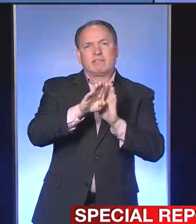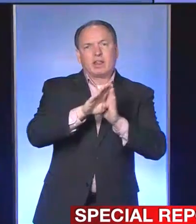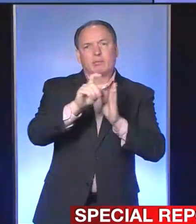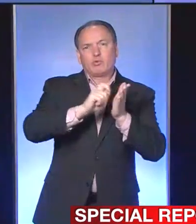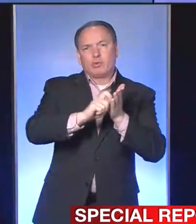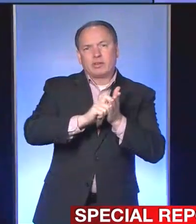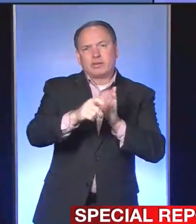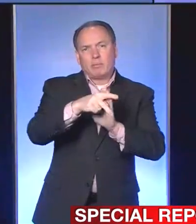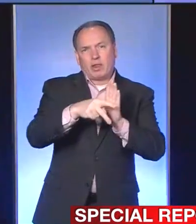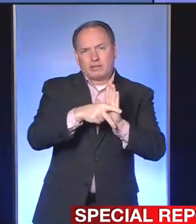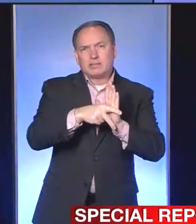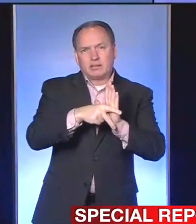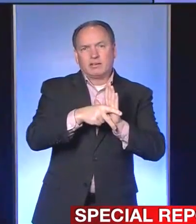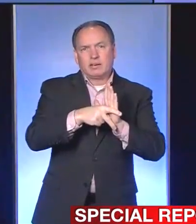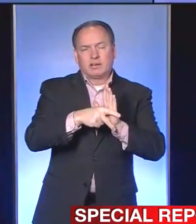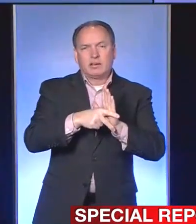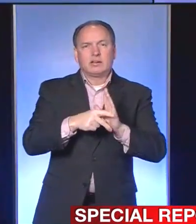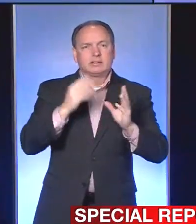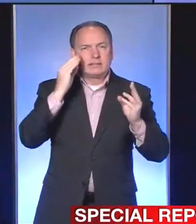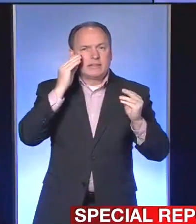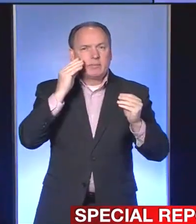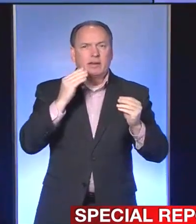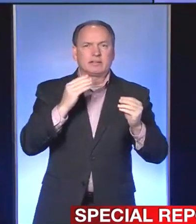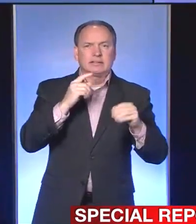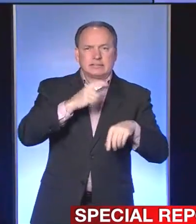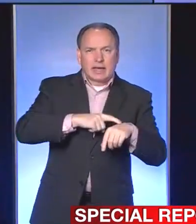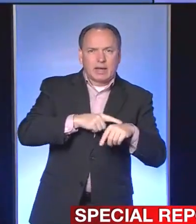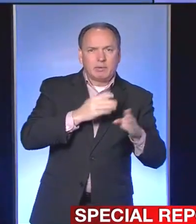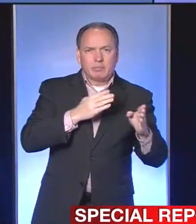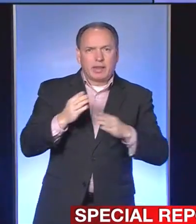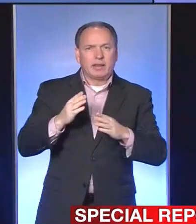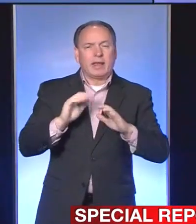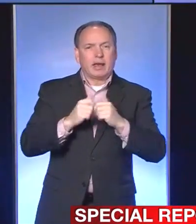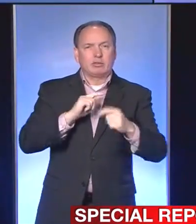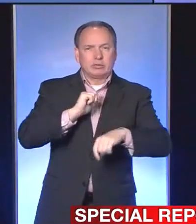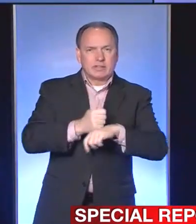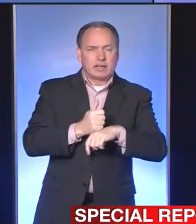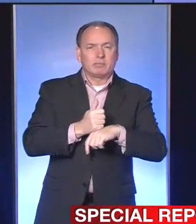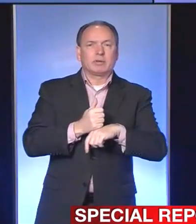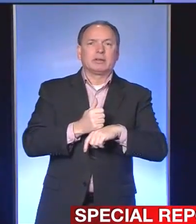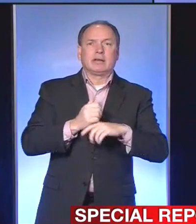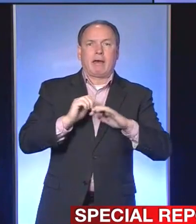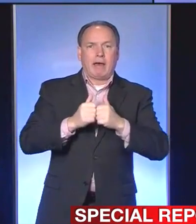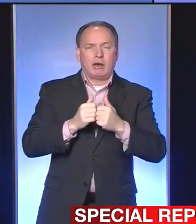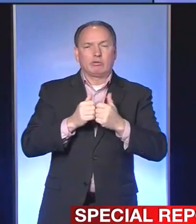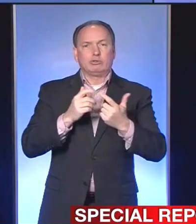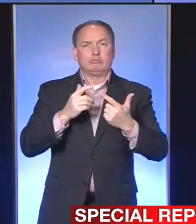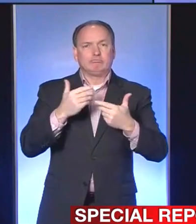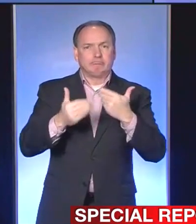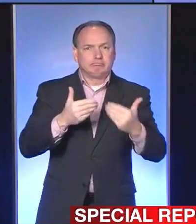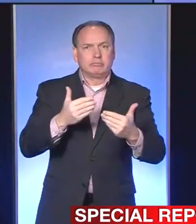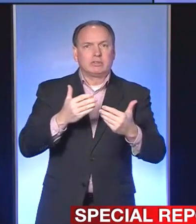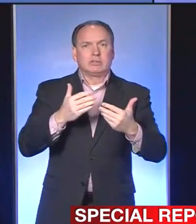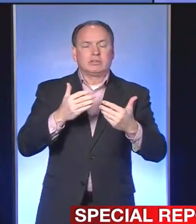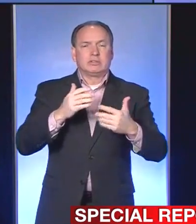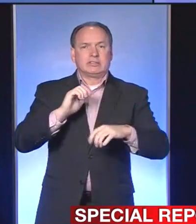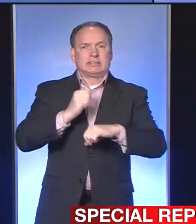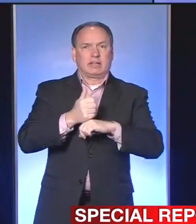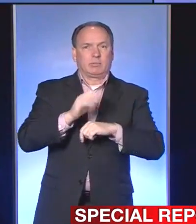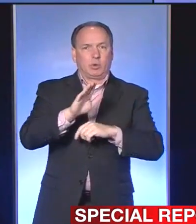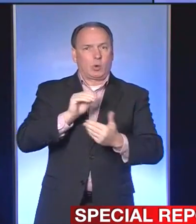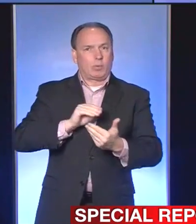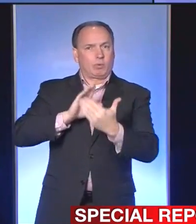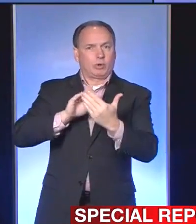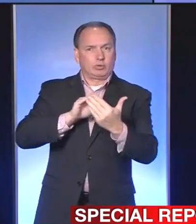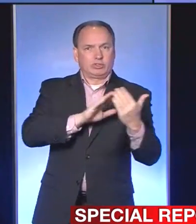to take a little time and some planning, so I ask you to please look at this now and in the next few days and decide what your approach